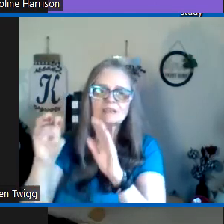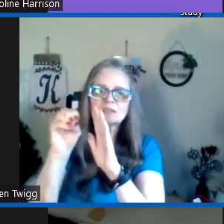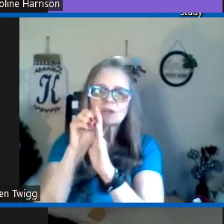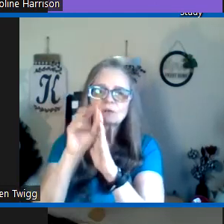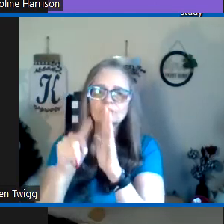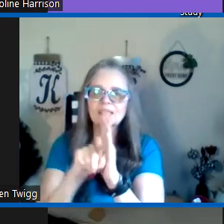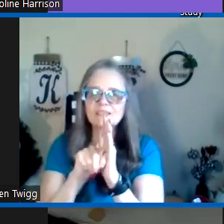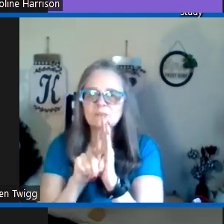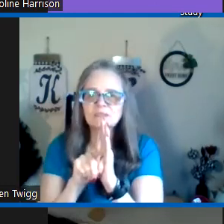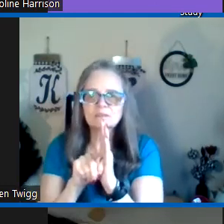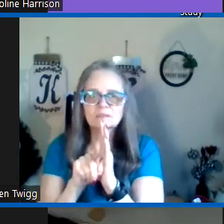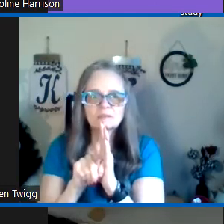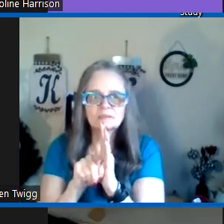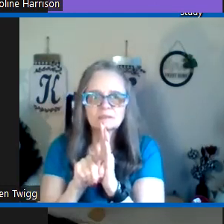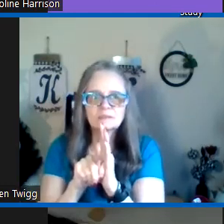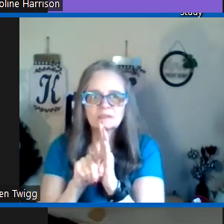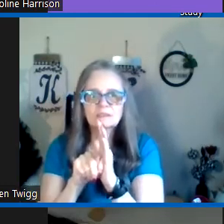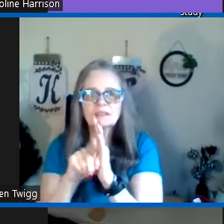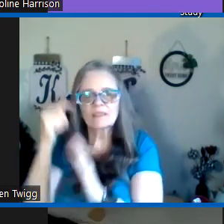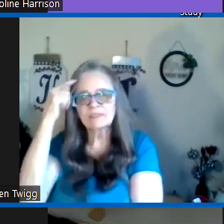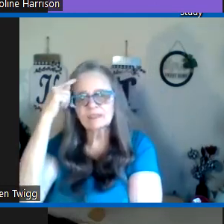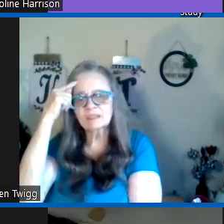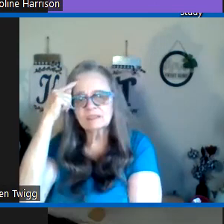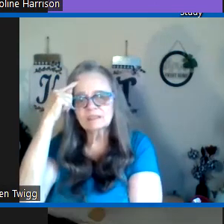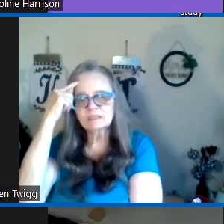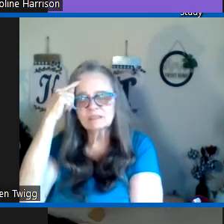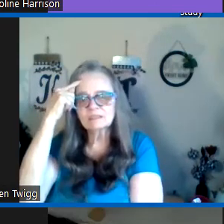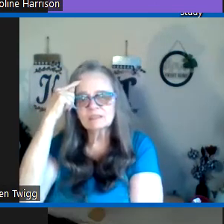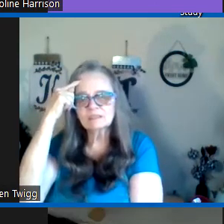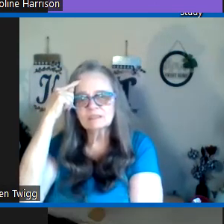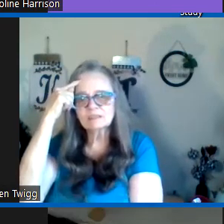and in the Old Testament think